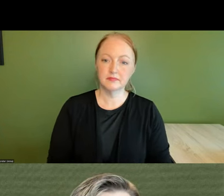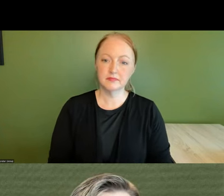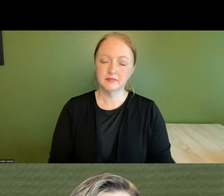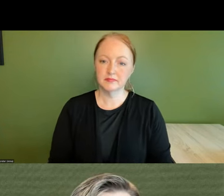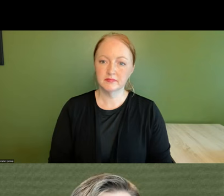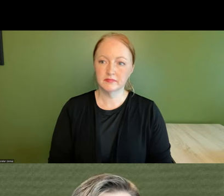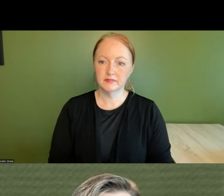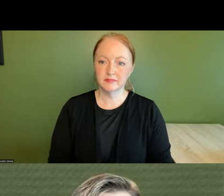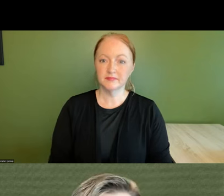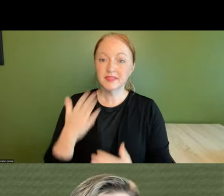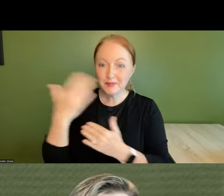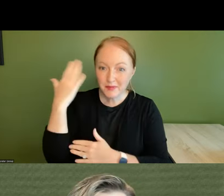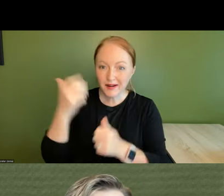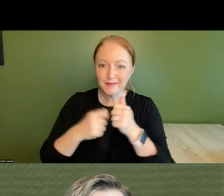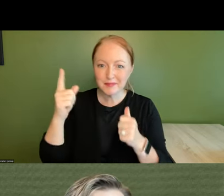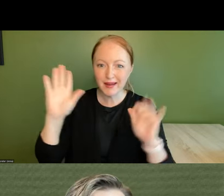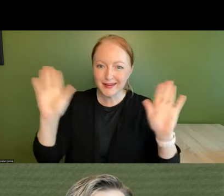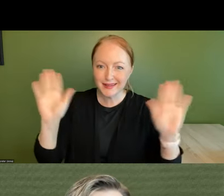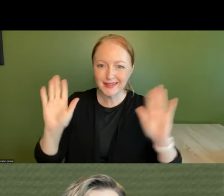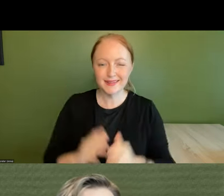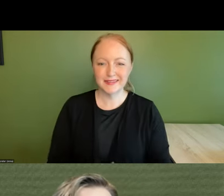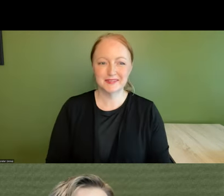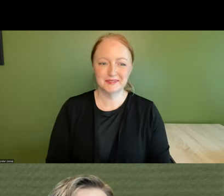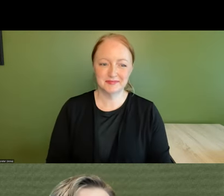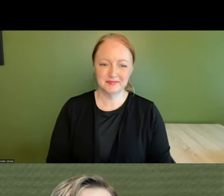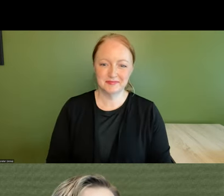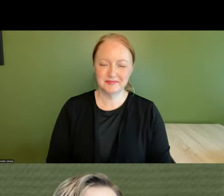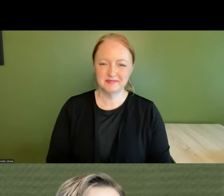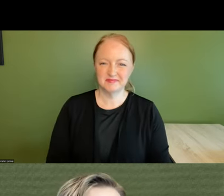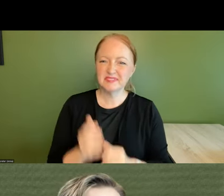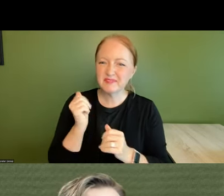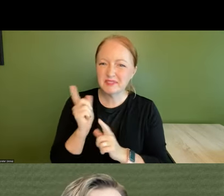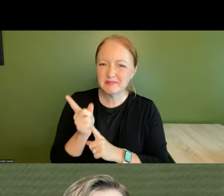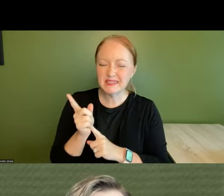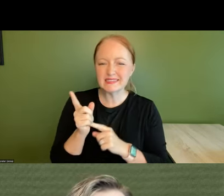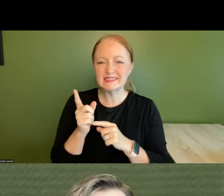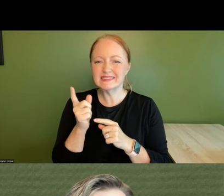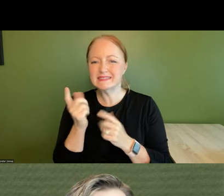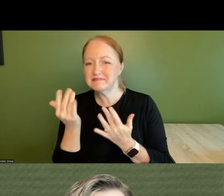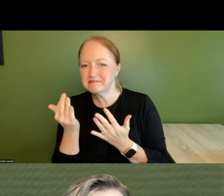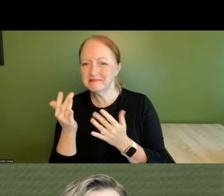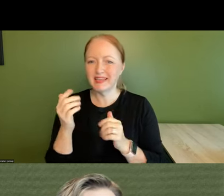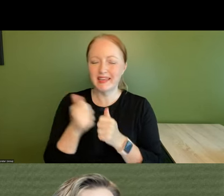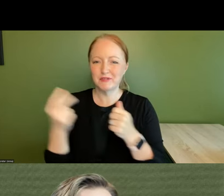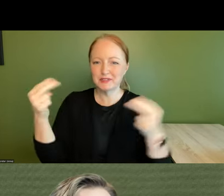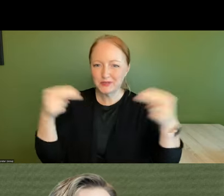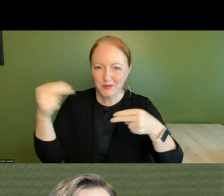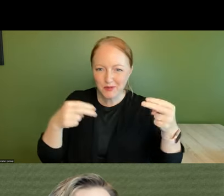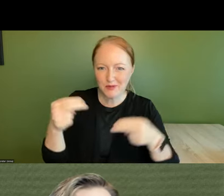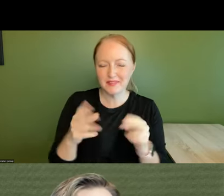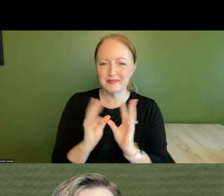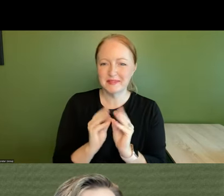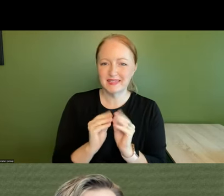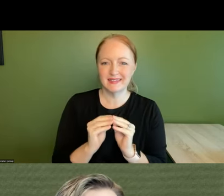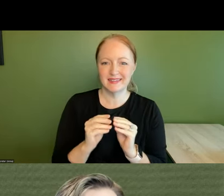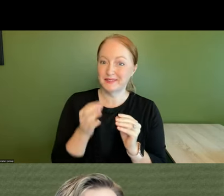good morning everybody i'm going to give it just a couple more seconds for folks to join and